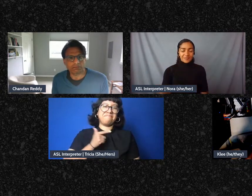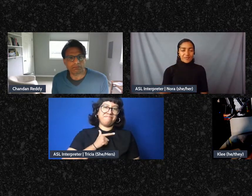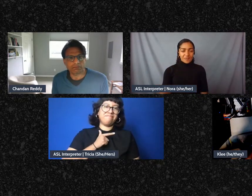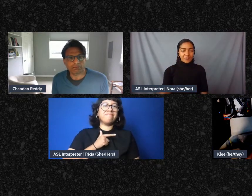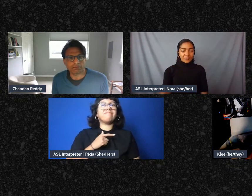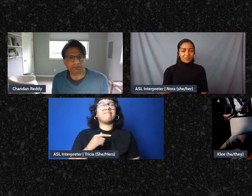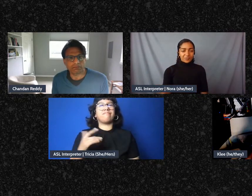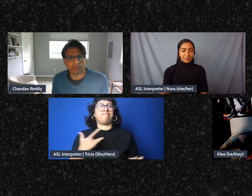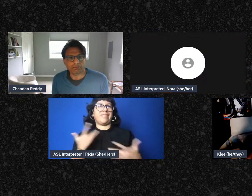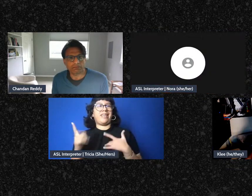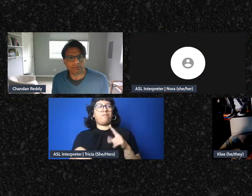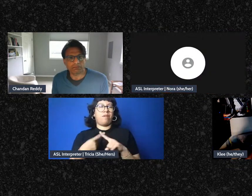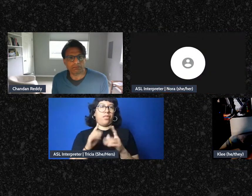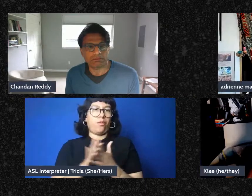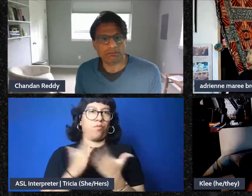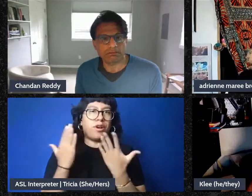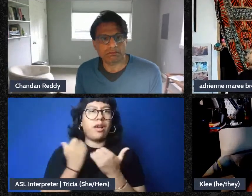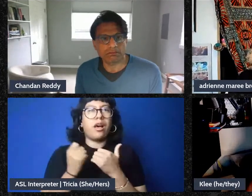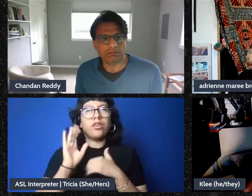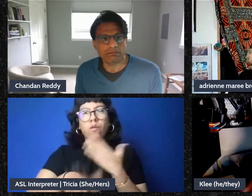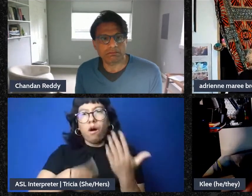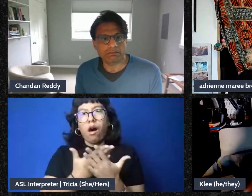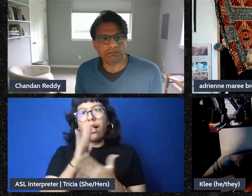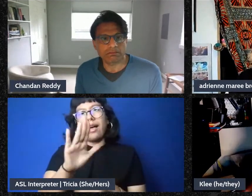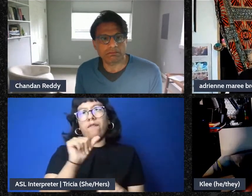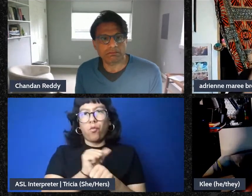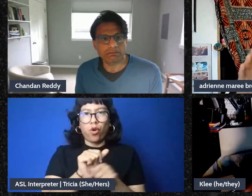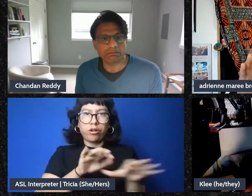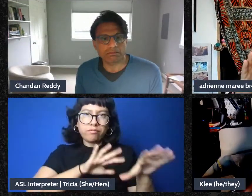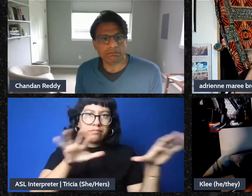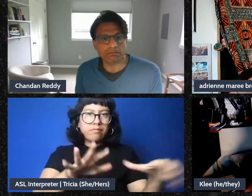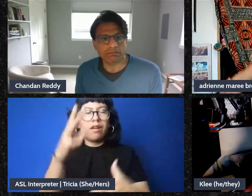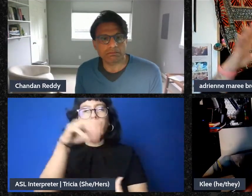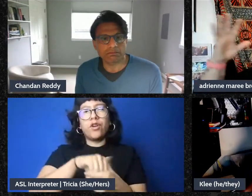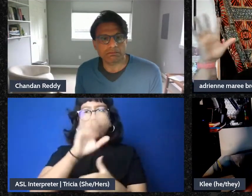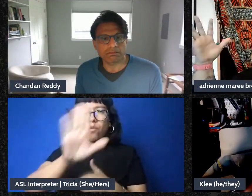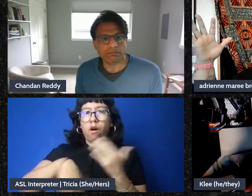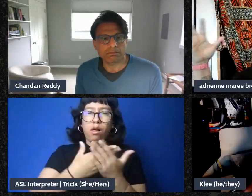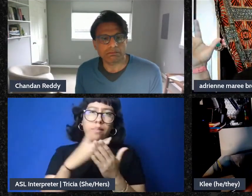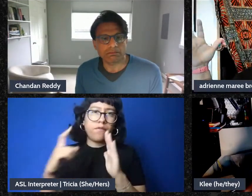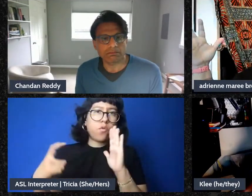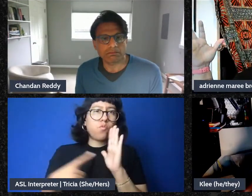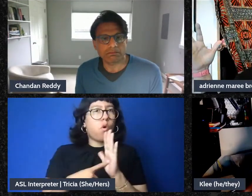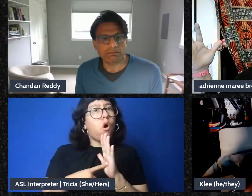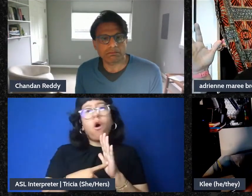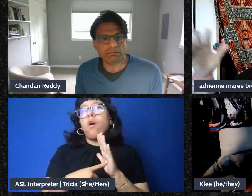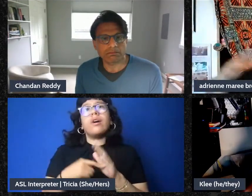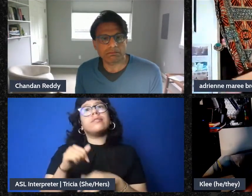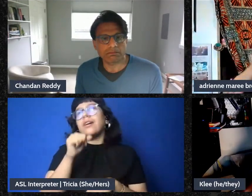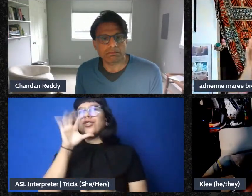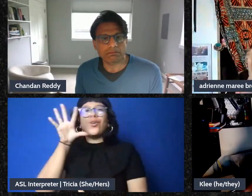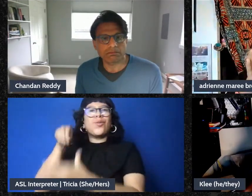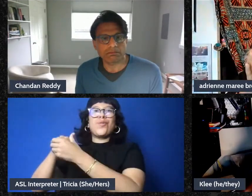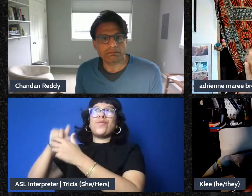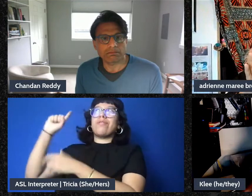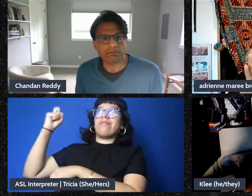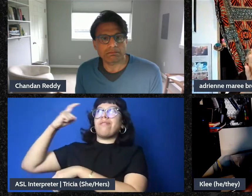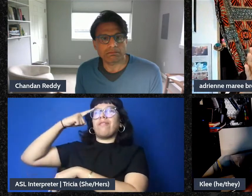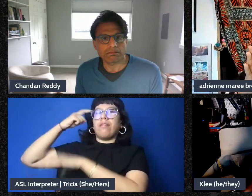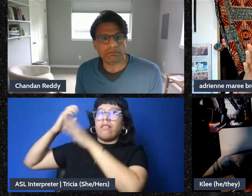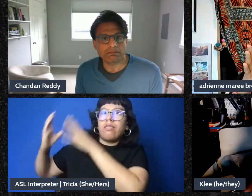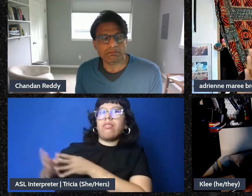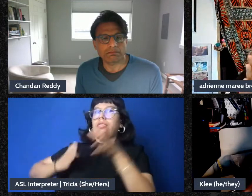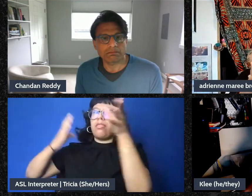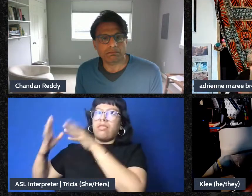to do in this. Everyone has a role to play in this and not all of it includes massive federal organizing, massive policy